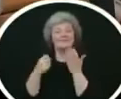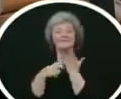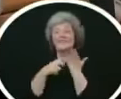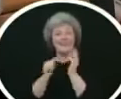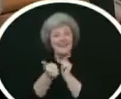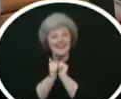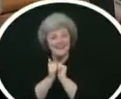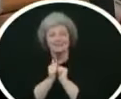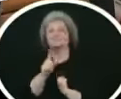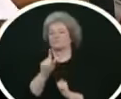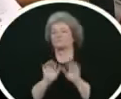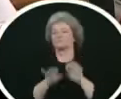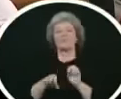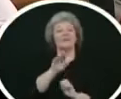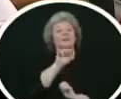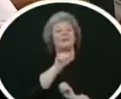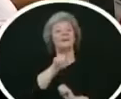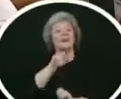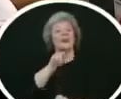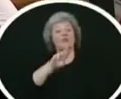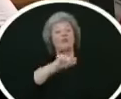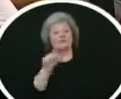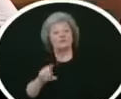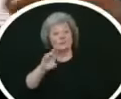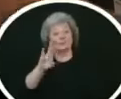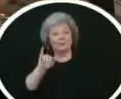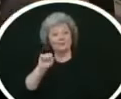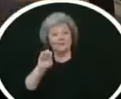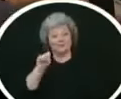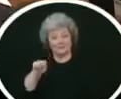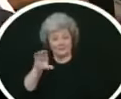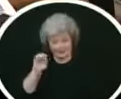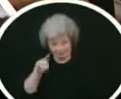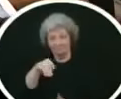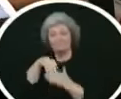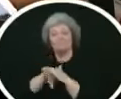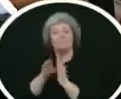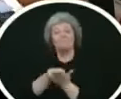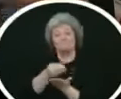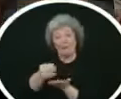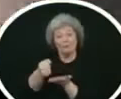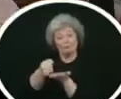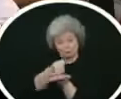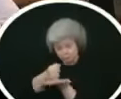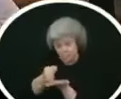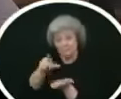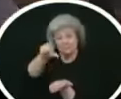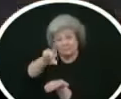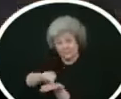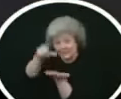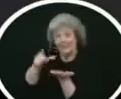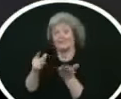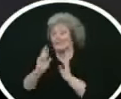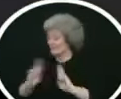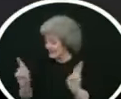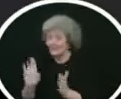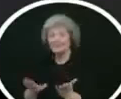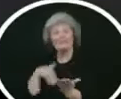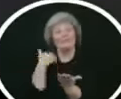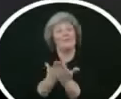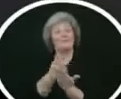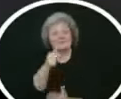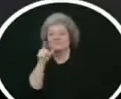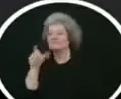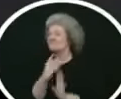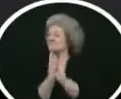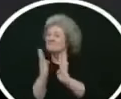our tours but often add taxes convenience fees and service charges to their ticket prices the fastest way to buy your tickets for